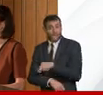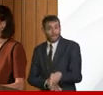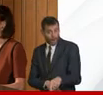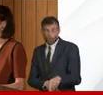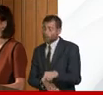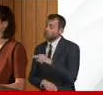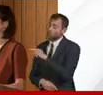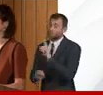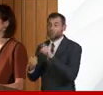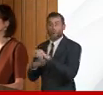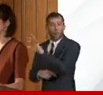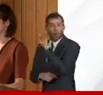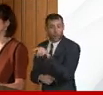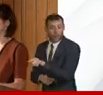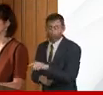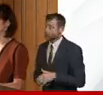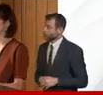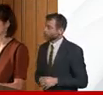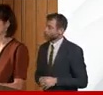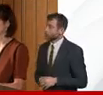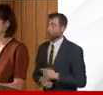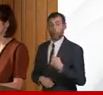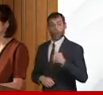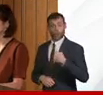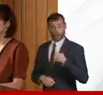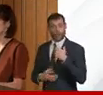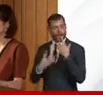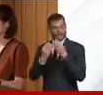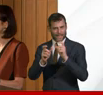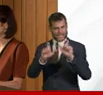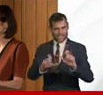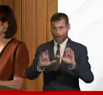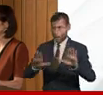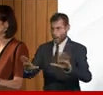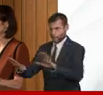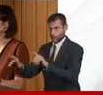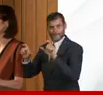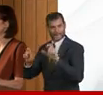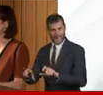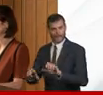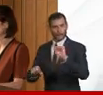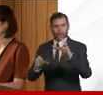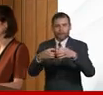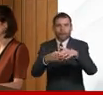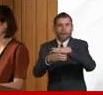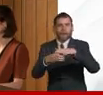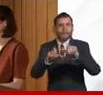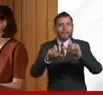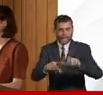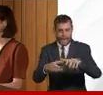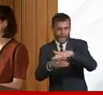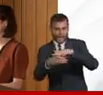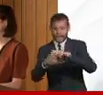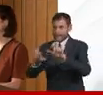this case although we are encouraging everybody to stay in their own household that's the unit with the same risk exposure